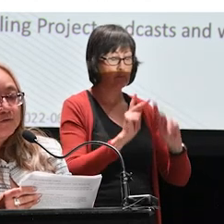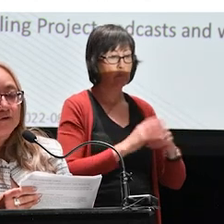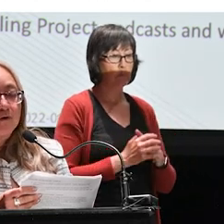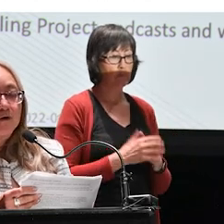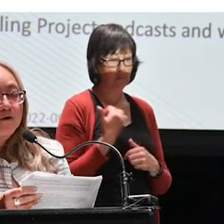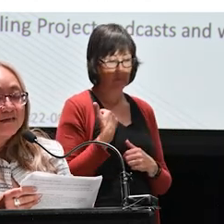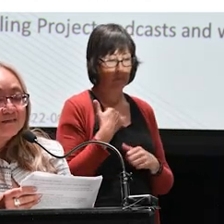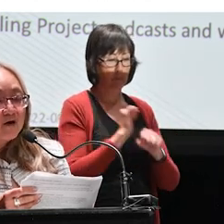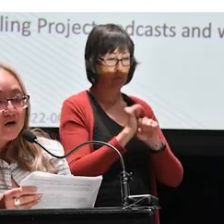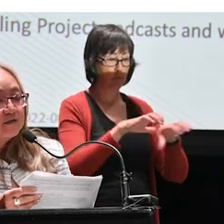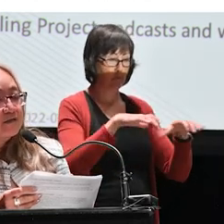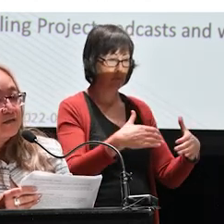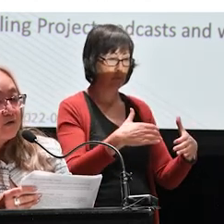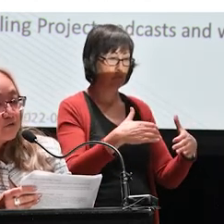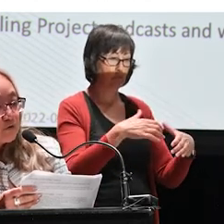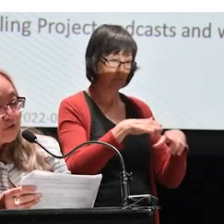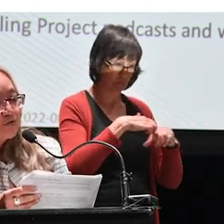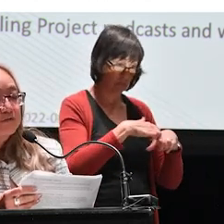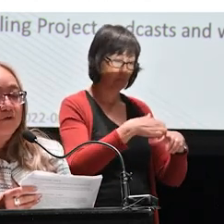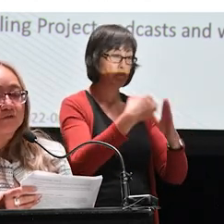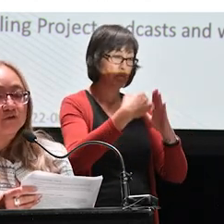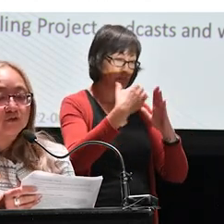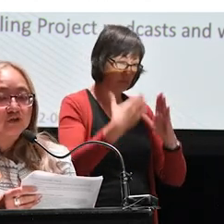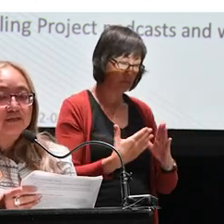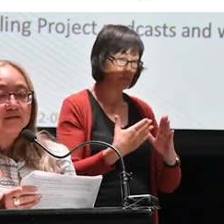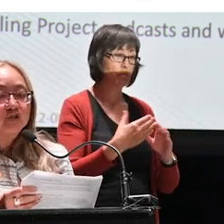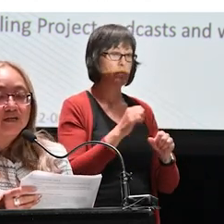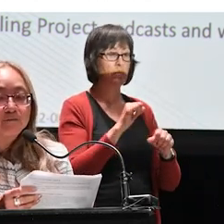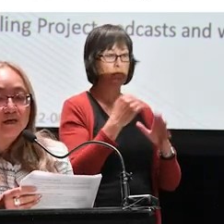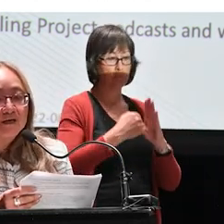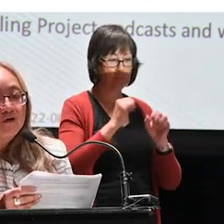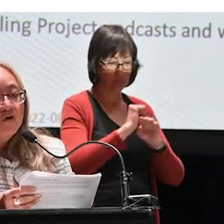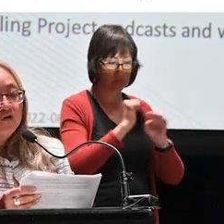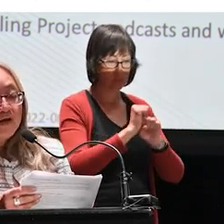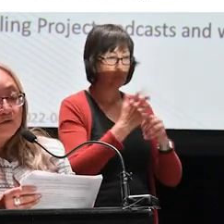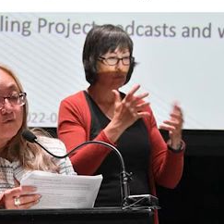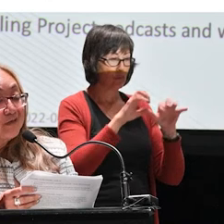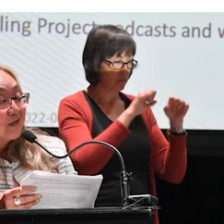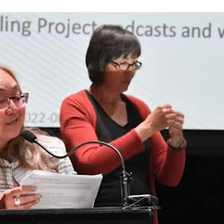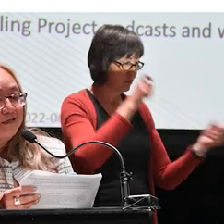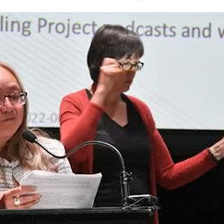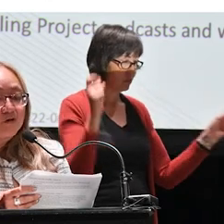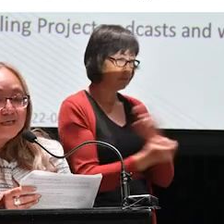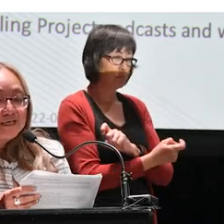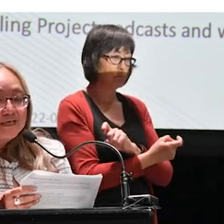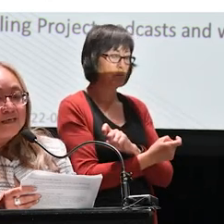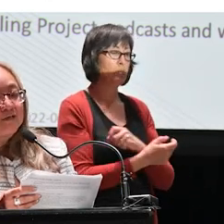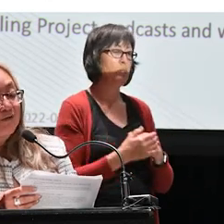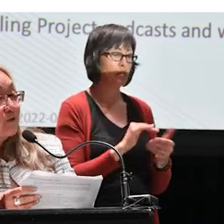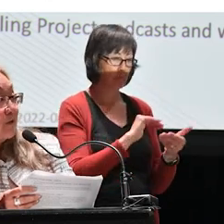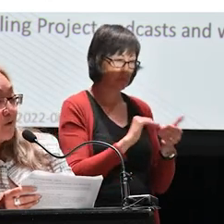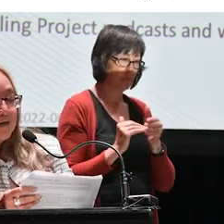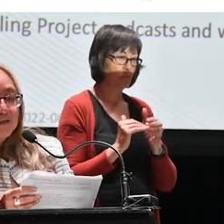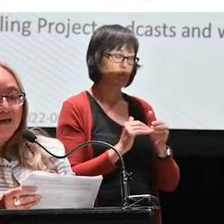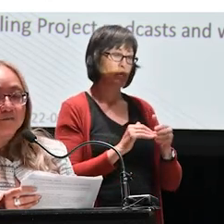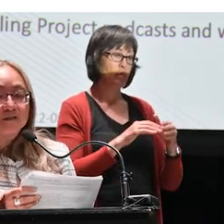group who are practicing artists and arts workers involved in social justice, change making or equity organizing and community. In